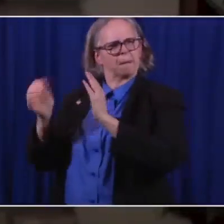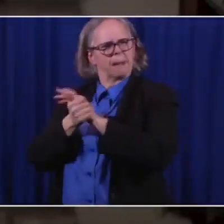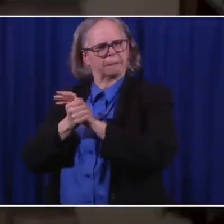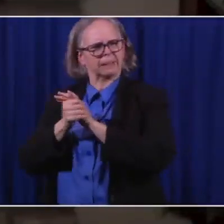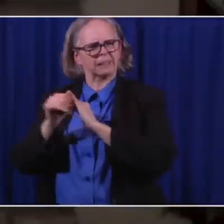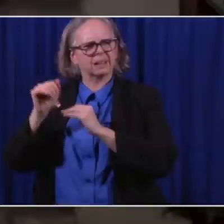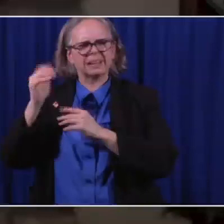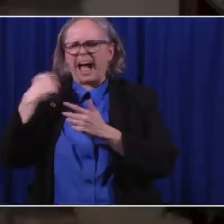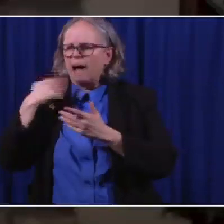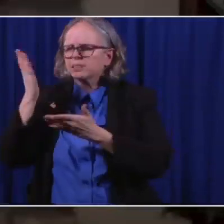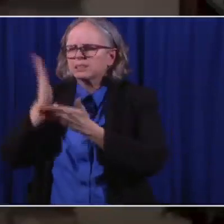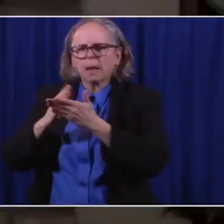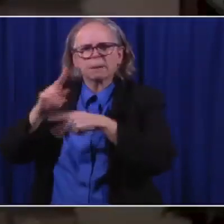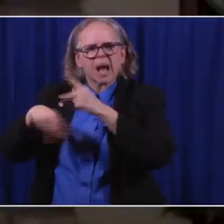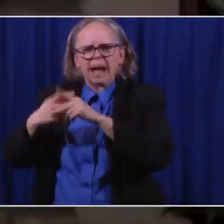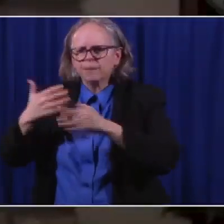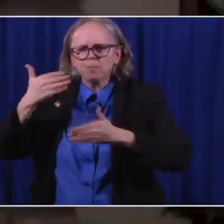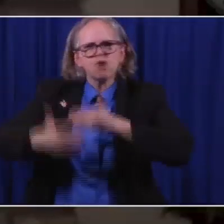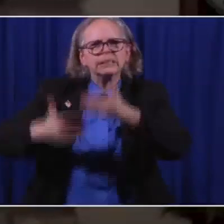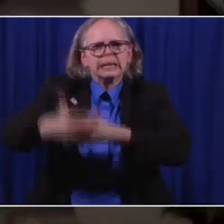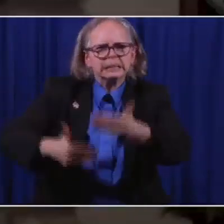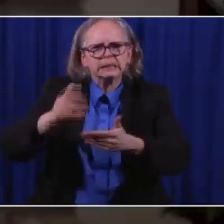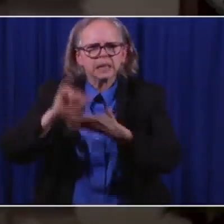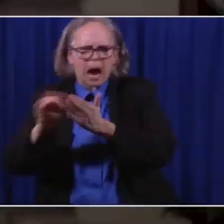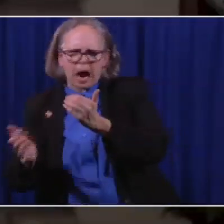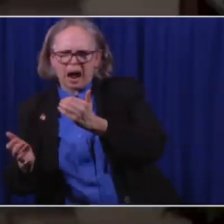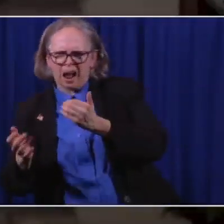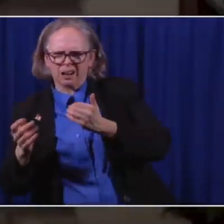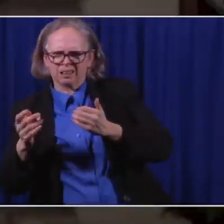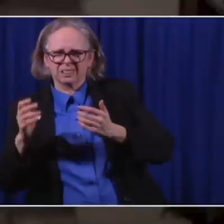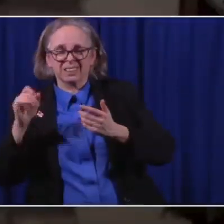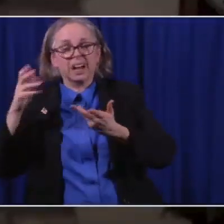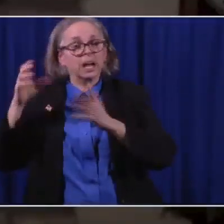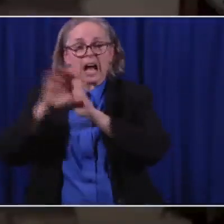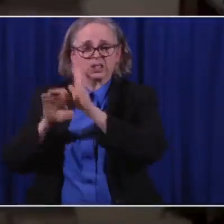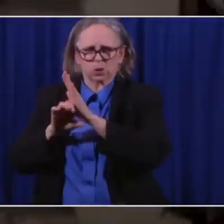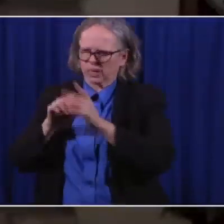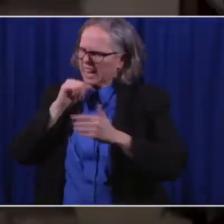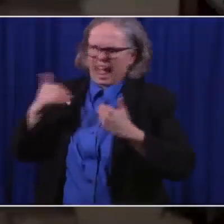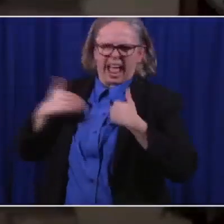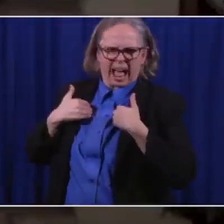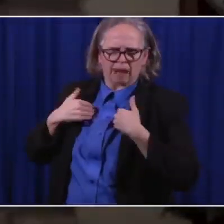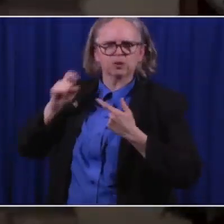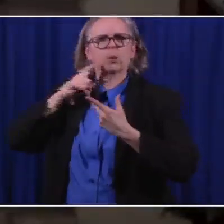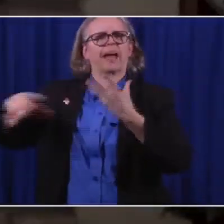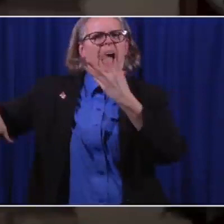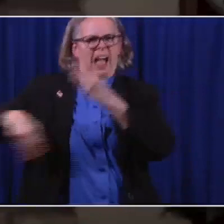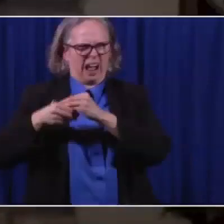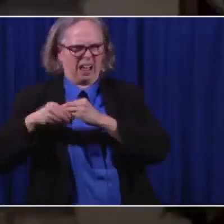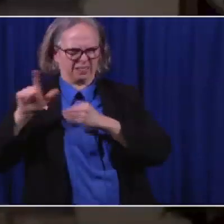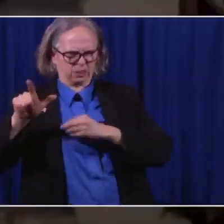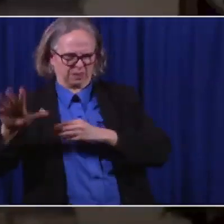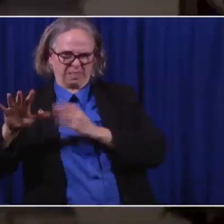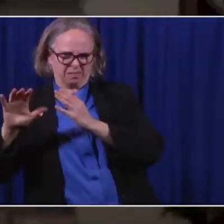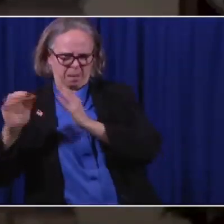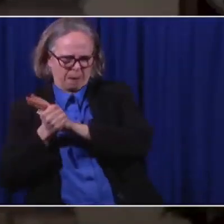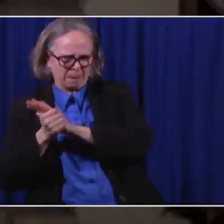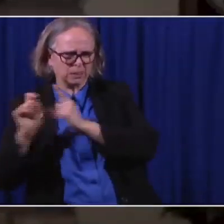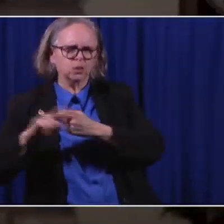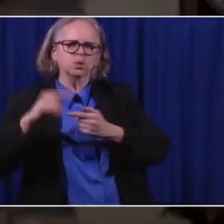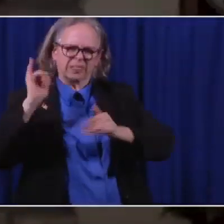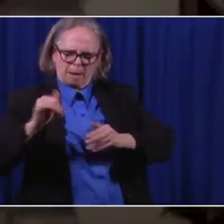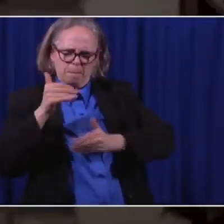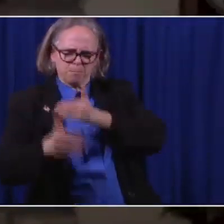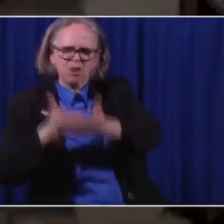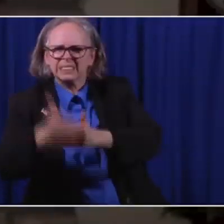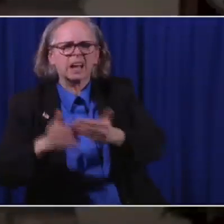really that clear mechanism for them before. This provides them with that mechanism. So they are the ones who are